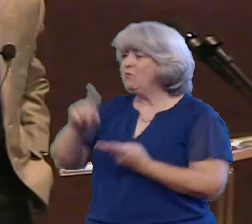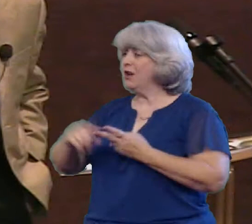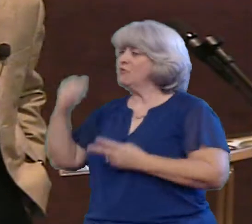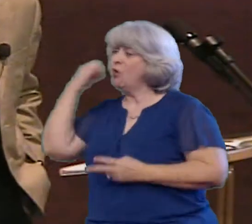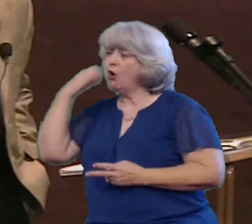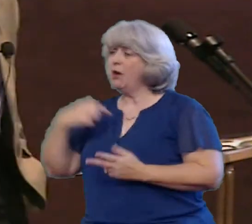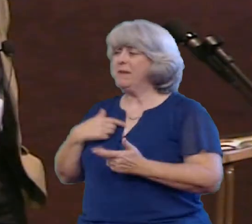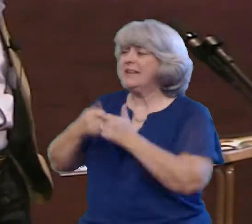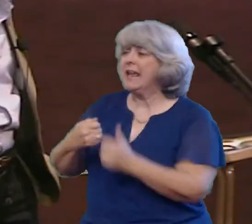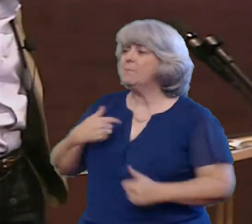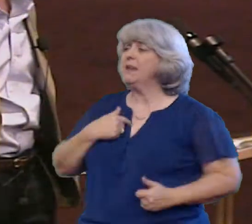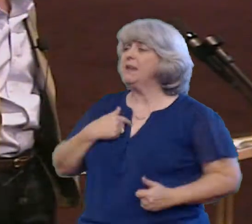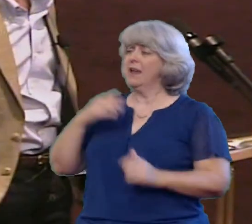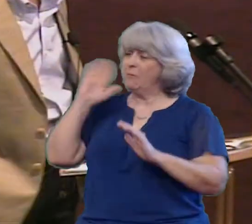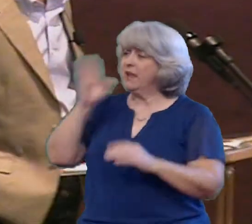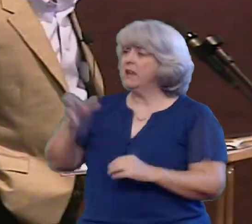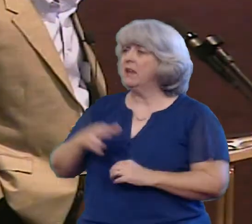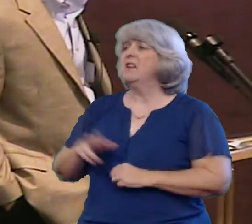man, I don't need that